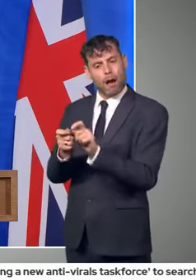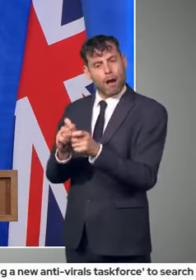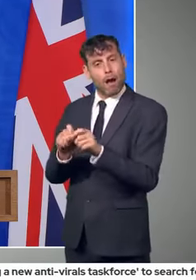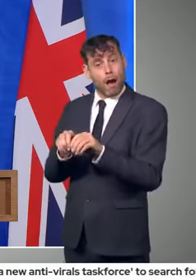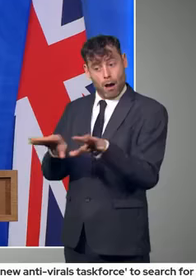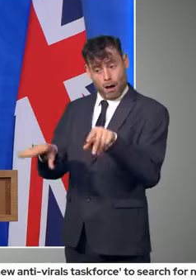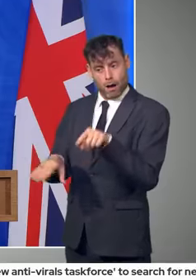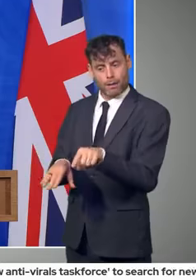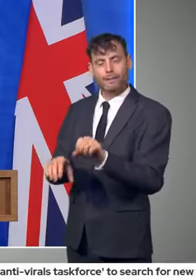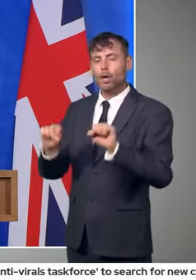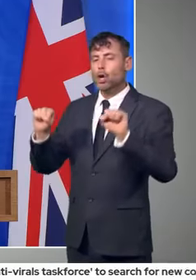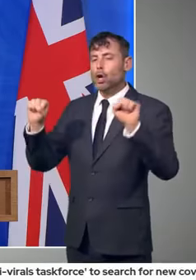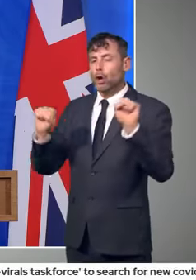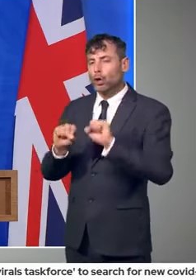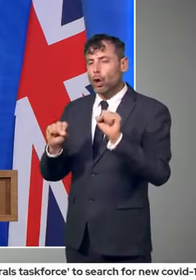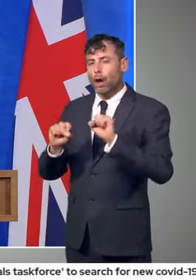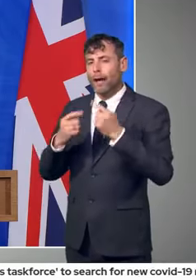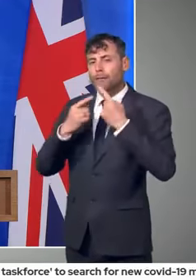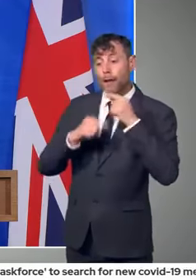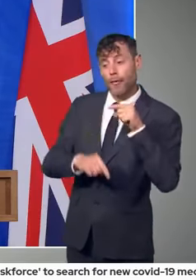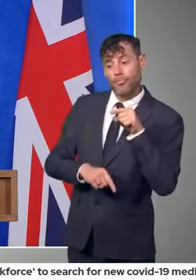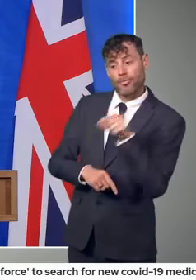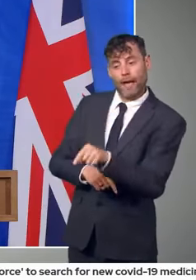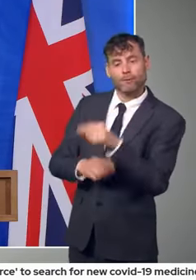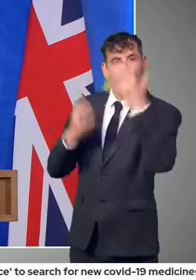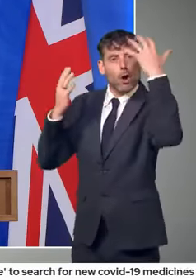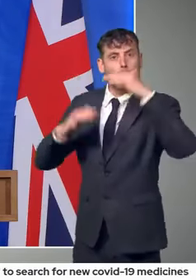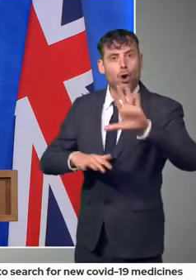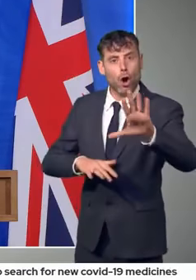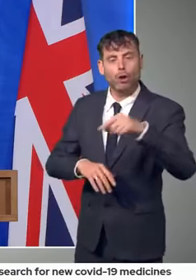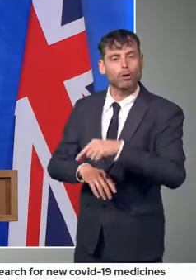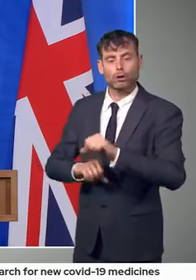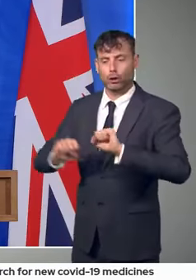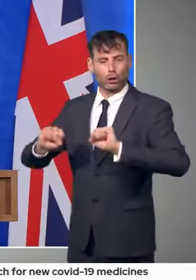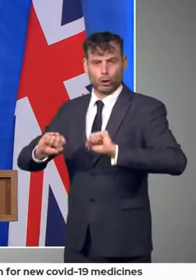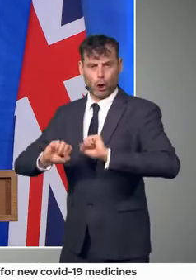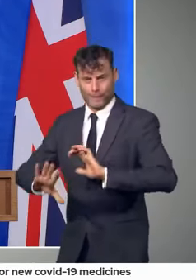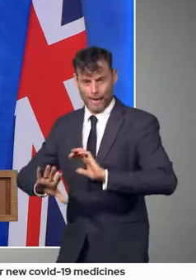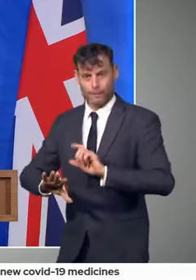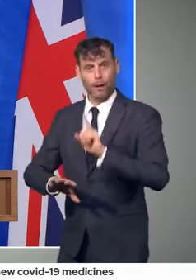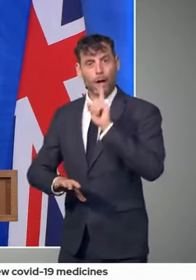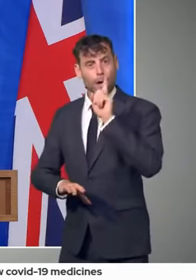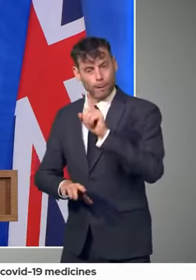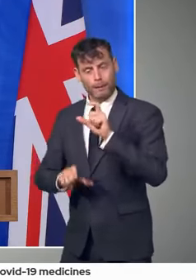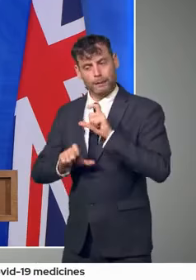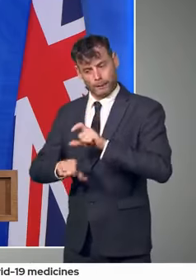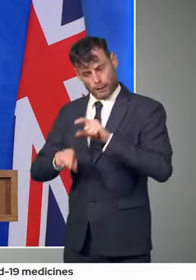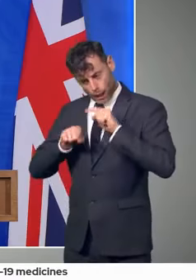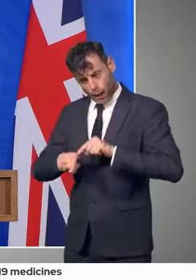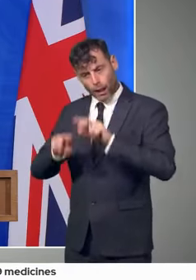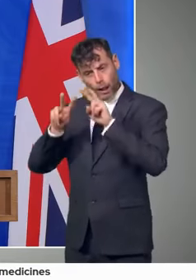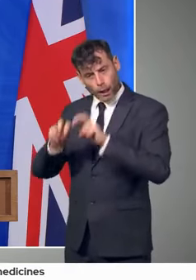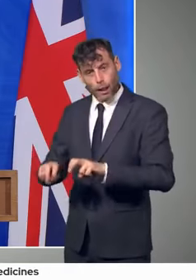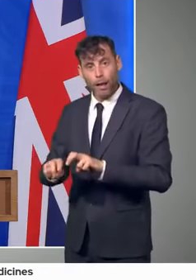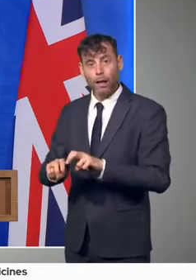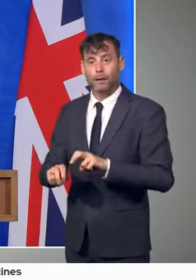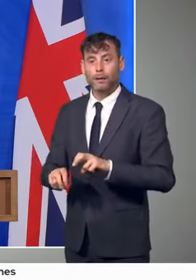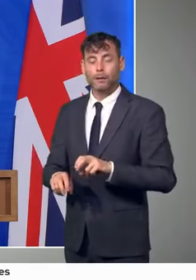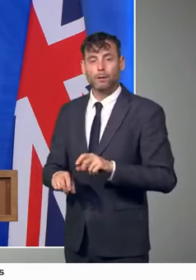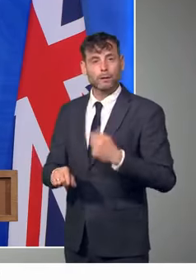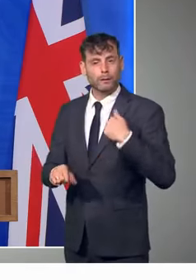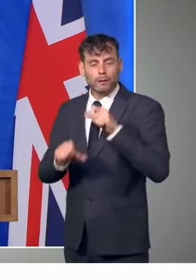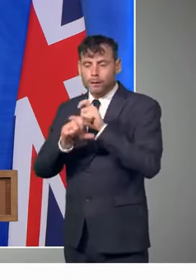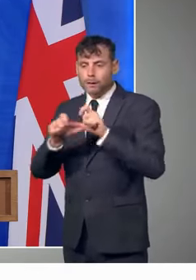shows any sign of being able to escape the vaccines or escape the effect of the vaccines.